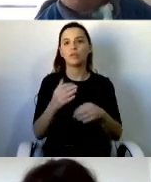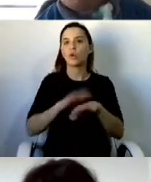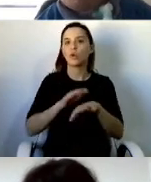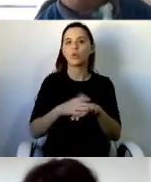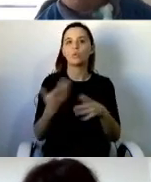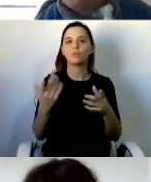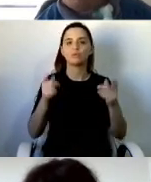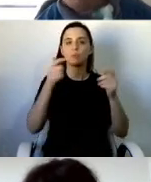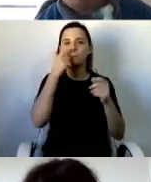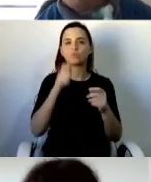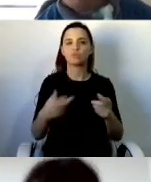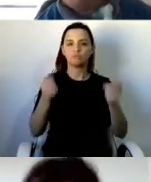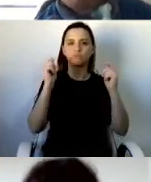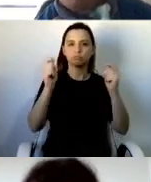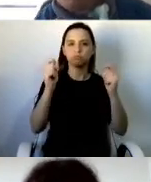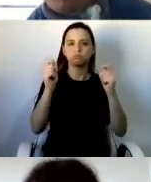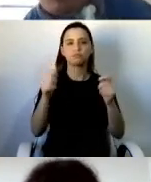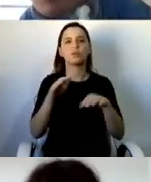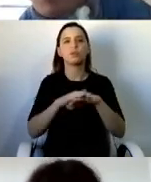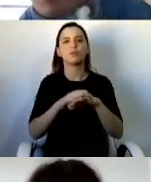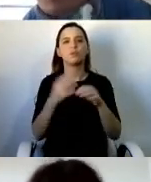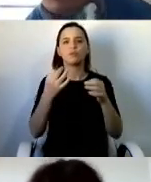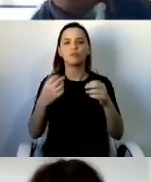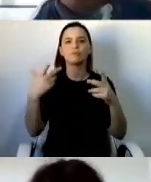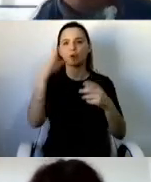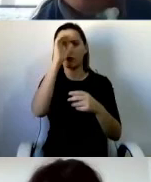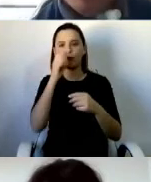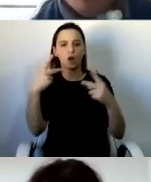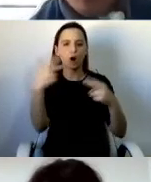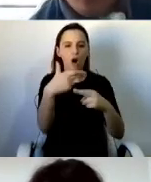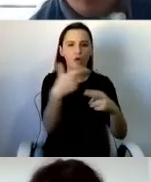austerity cuts and their impact on disabled people.